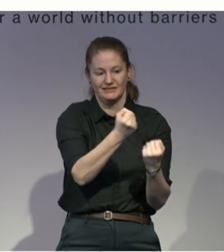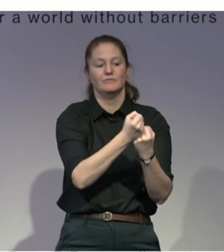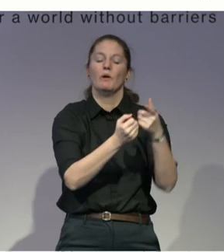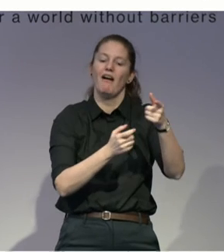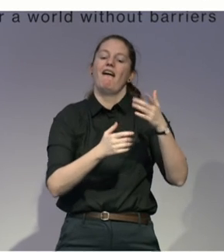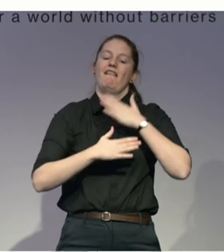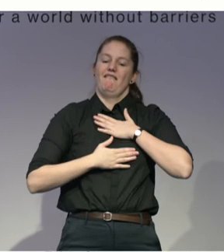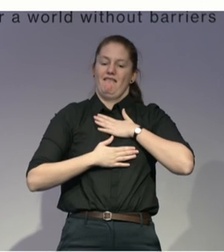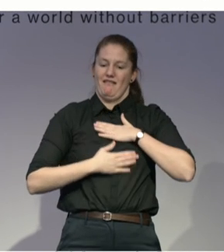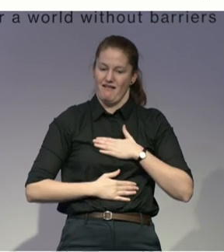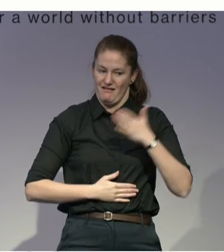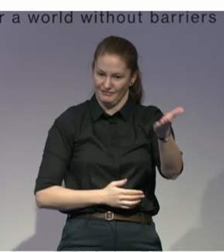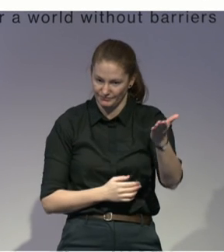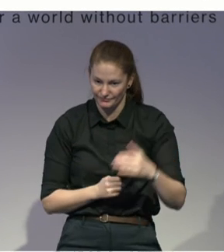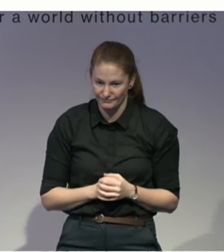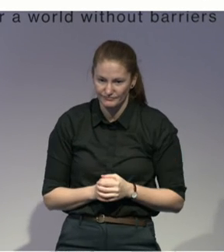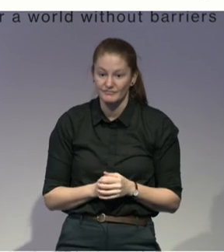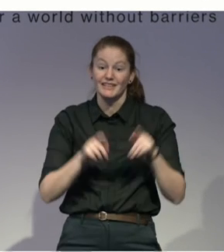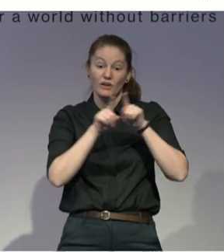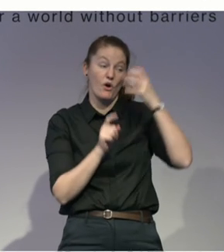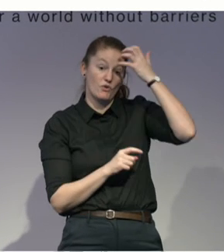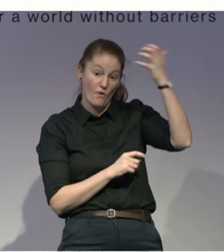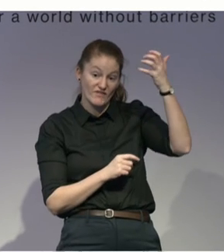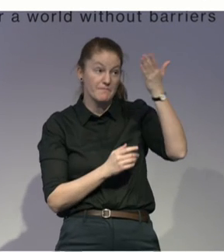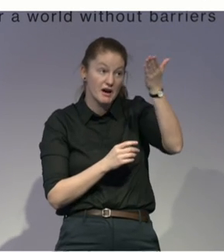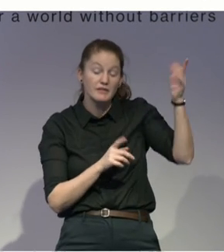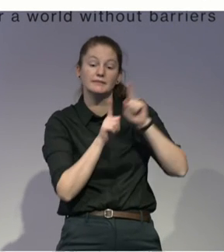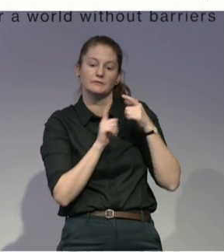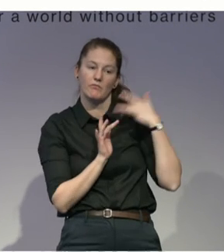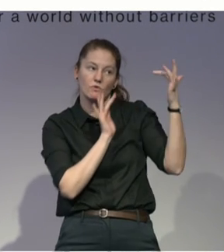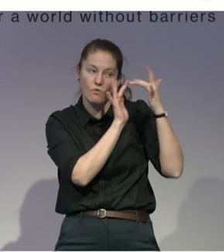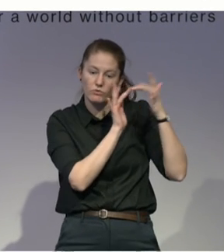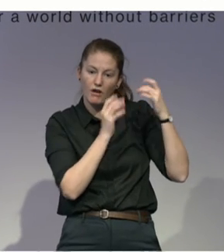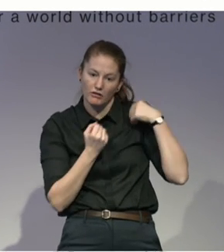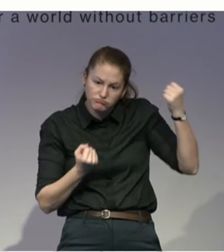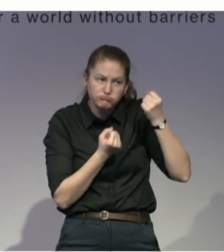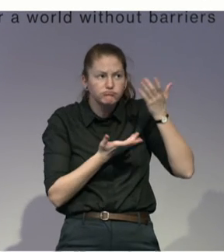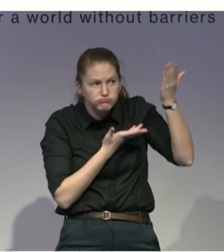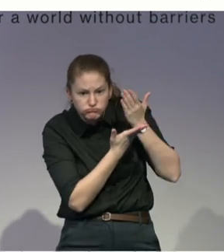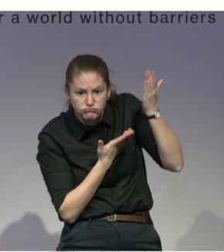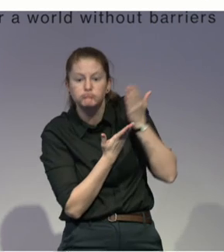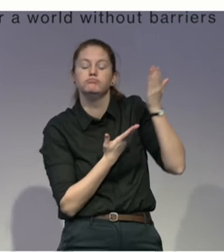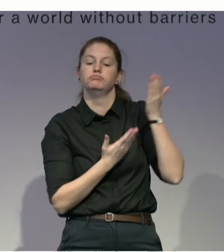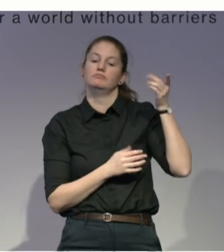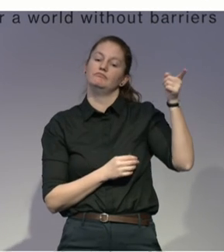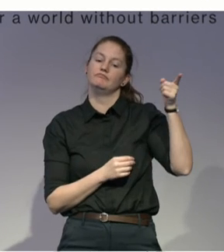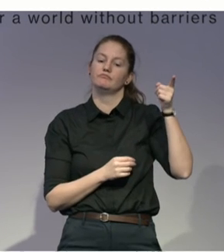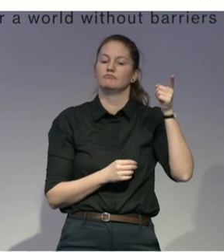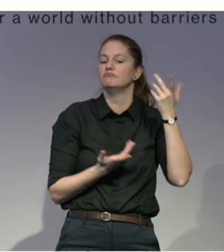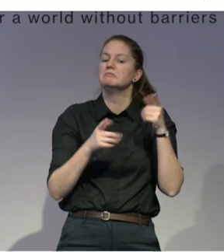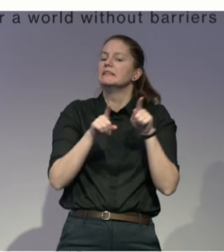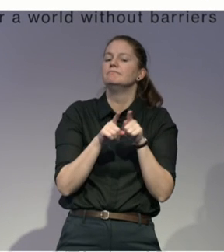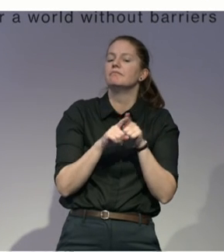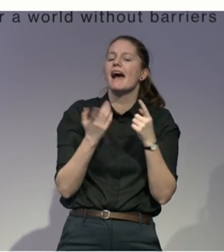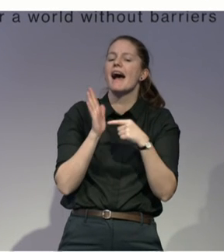recommend and to suggest the use of universal design, in the design of the infrastructures, for example, and also